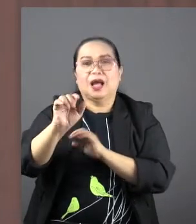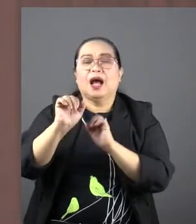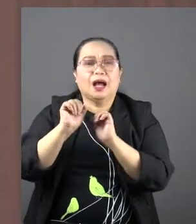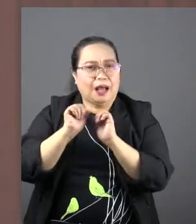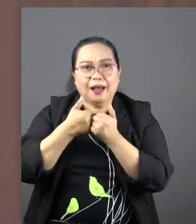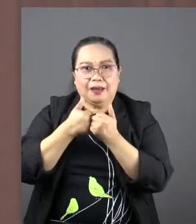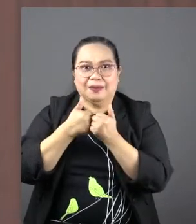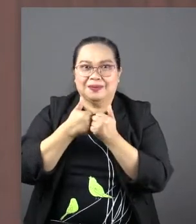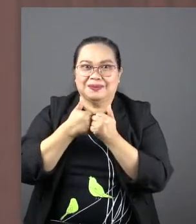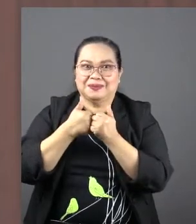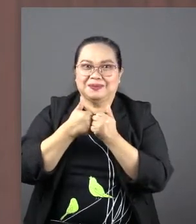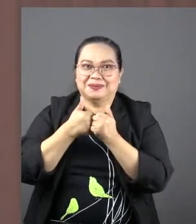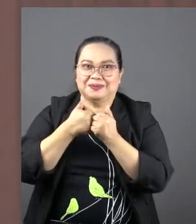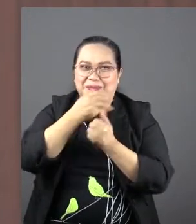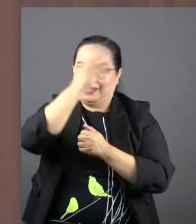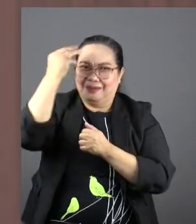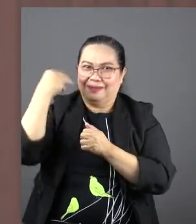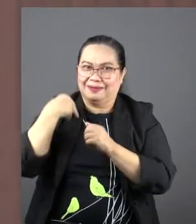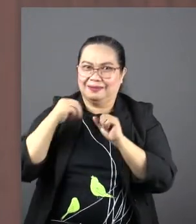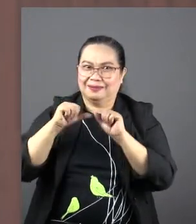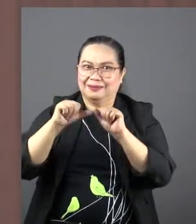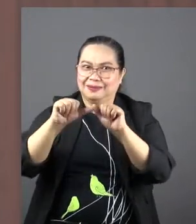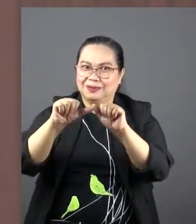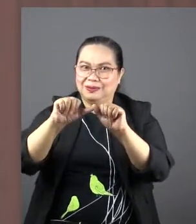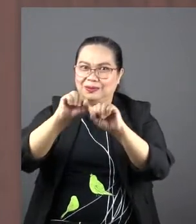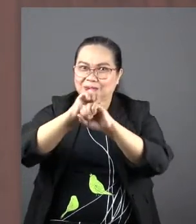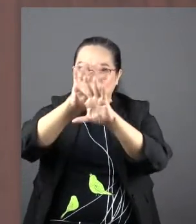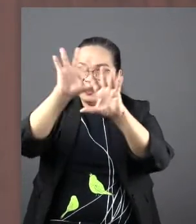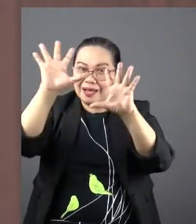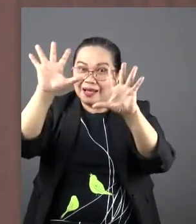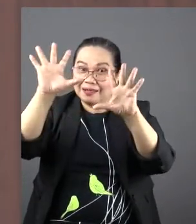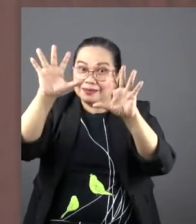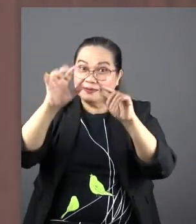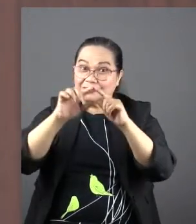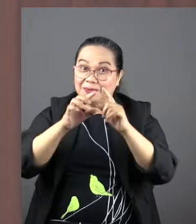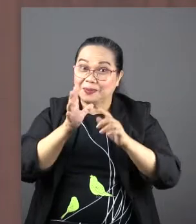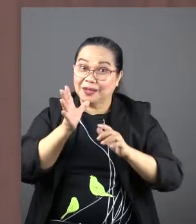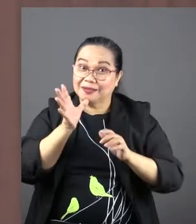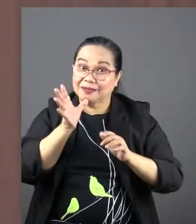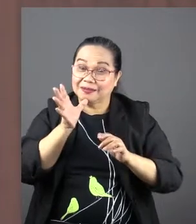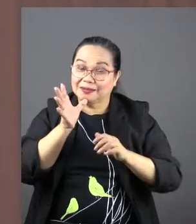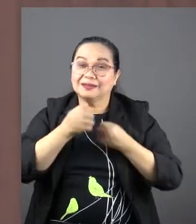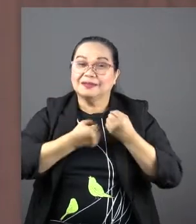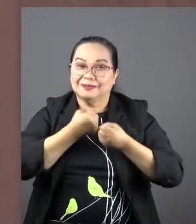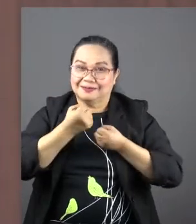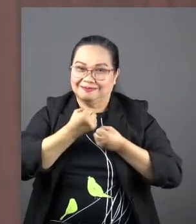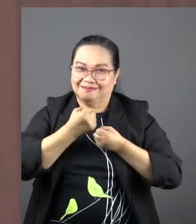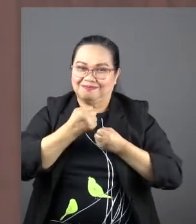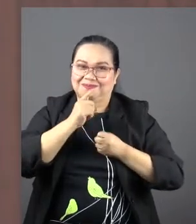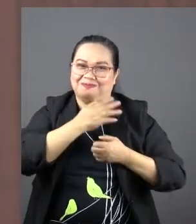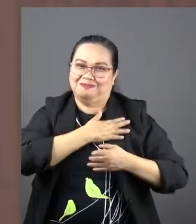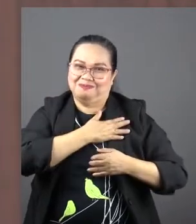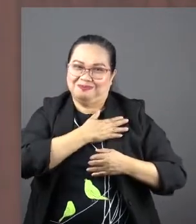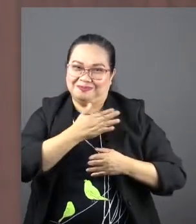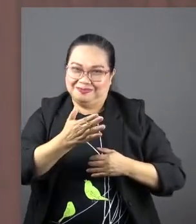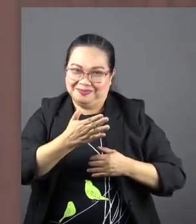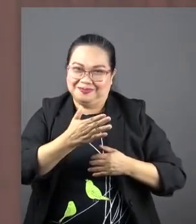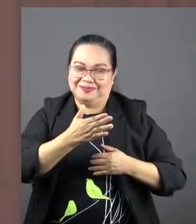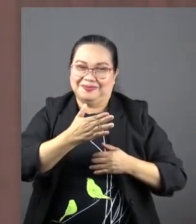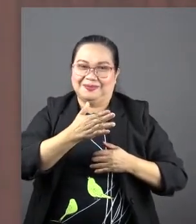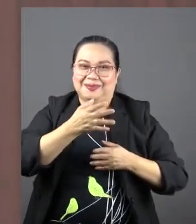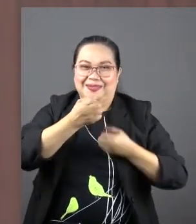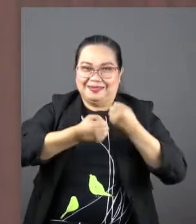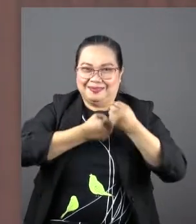Mary keep shining her light as a mother? It is by her sacrificial commitment, her sacrificial